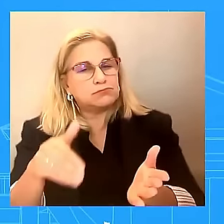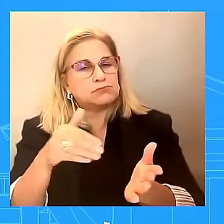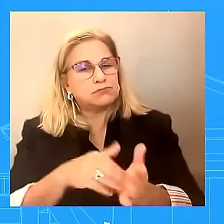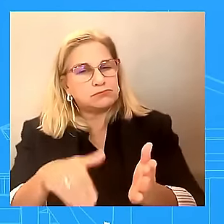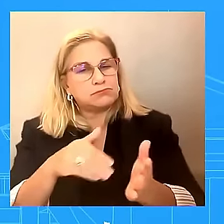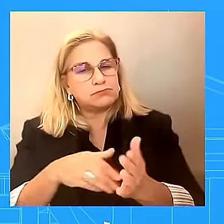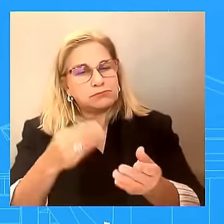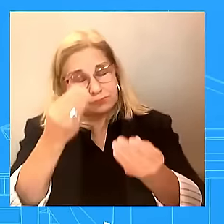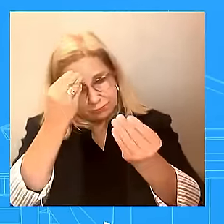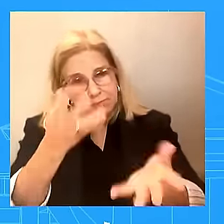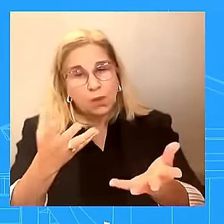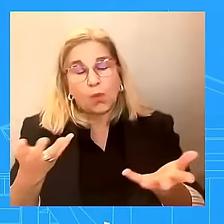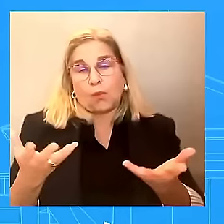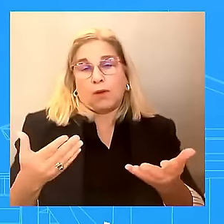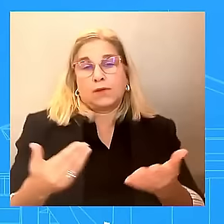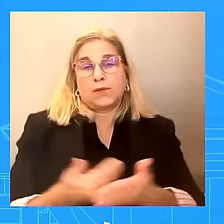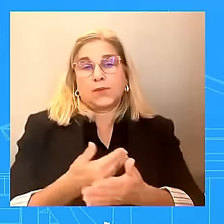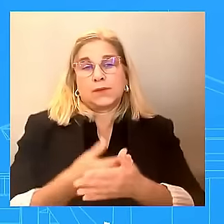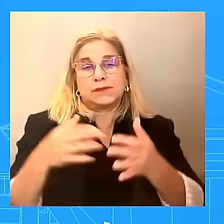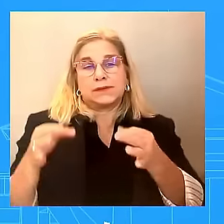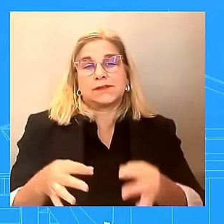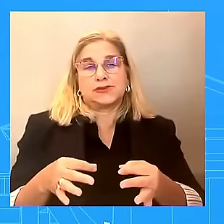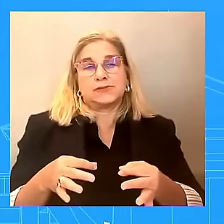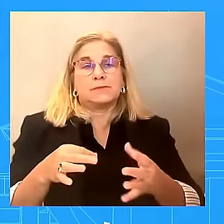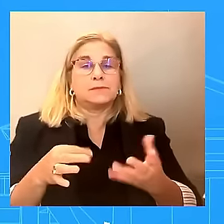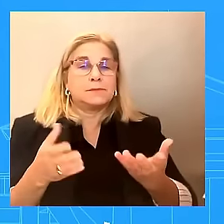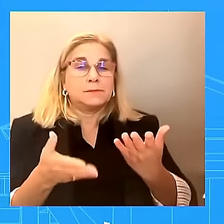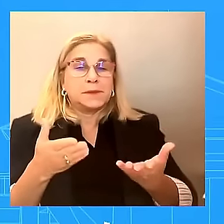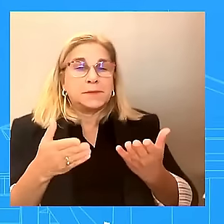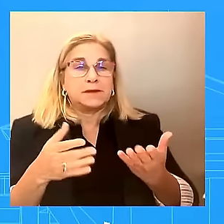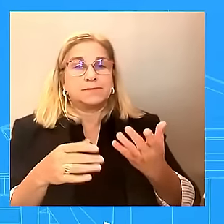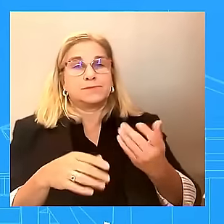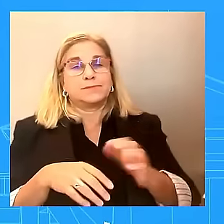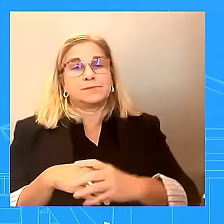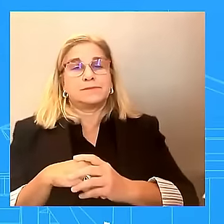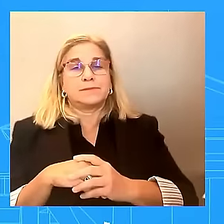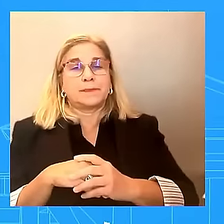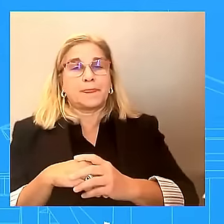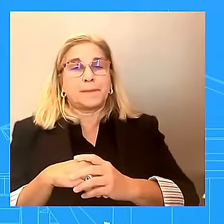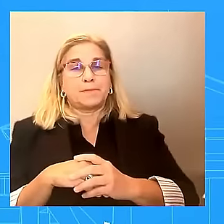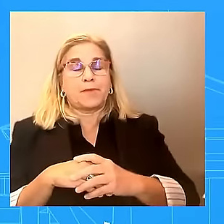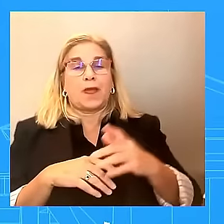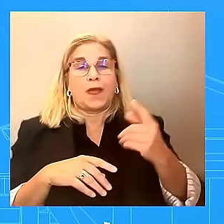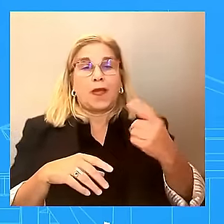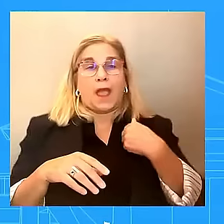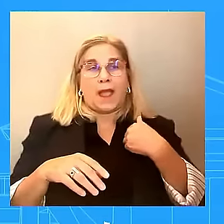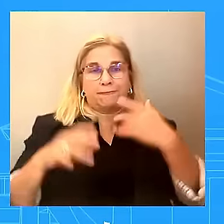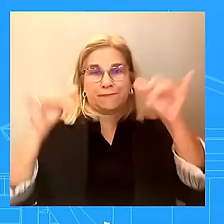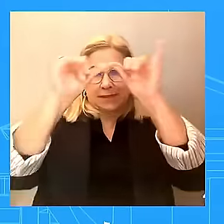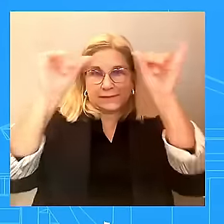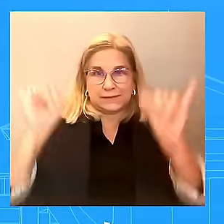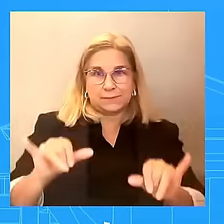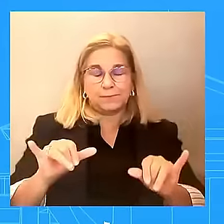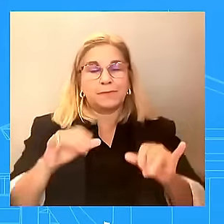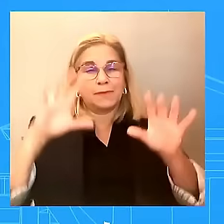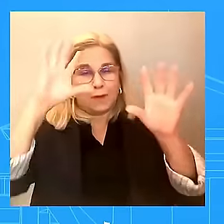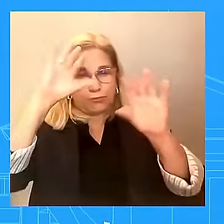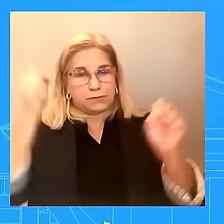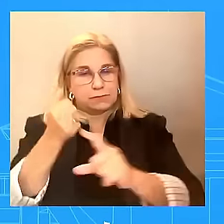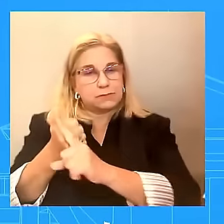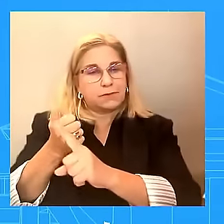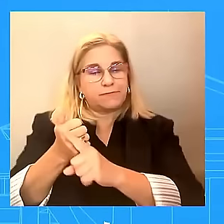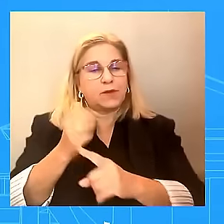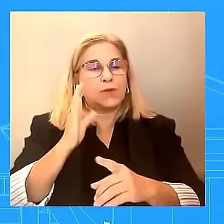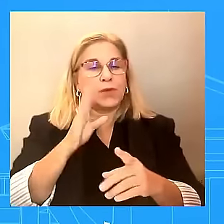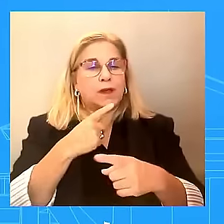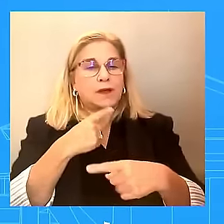expect the leaders will discuss the weapons system the President announced, as I just stated. And I do want to take a little bit of a step back here. I want to remind